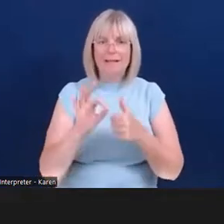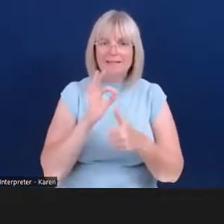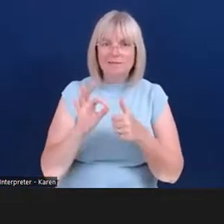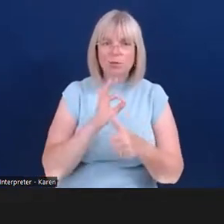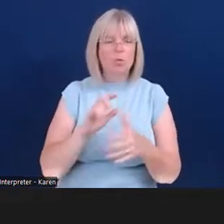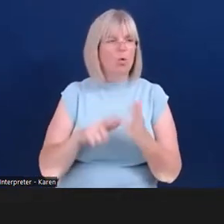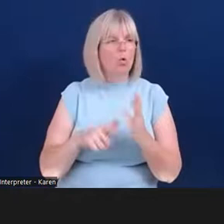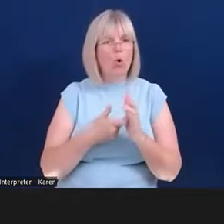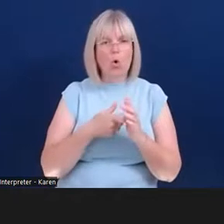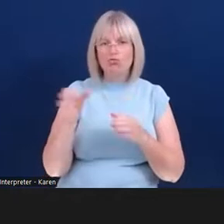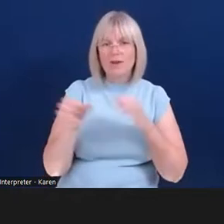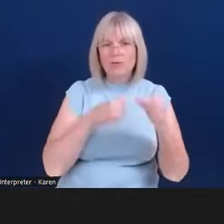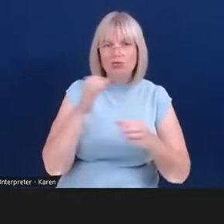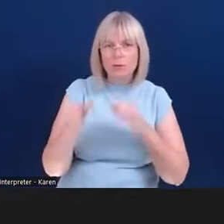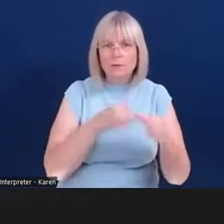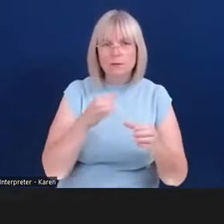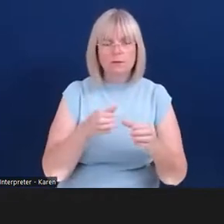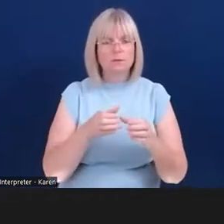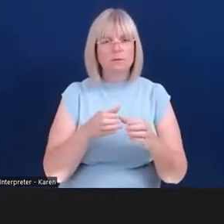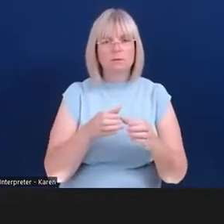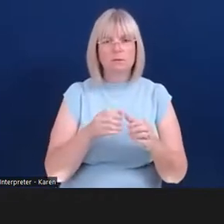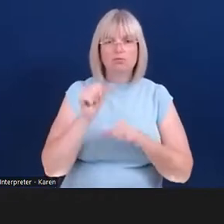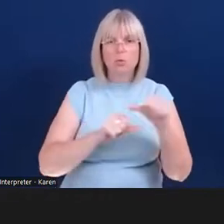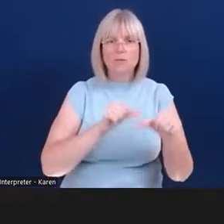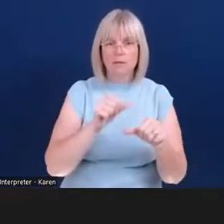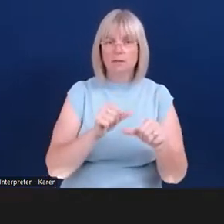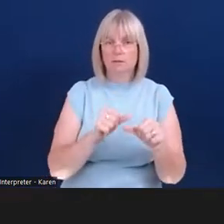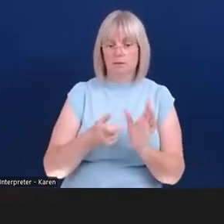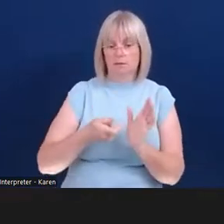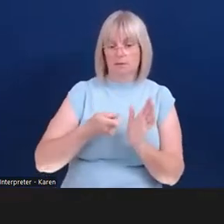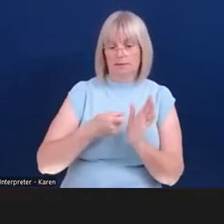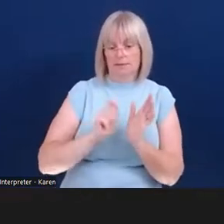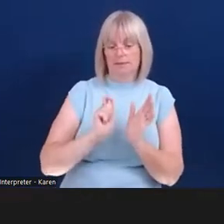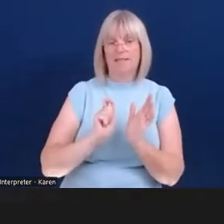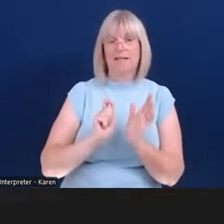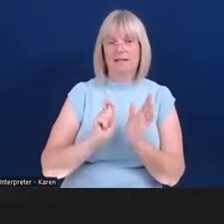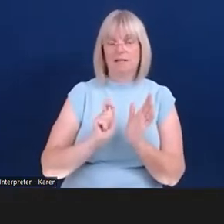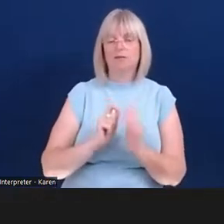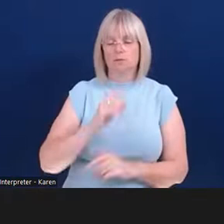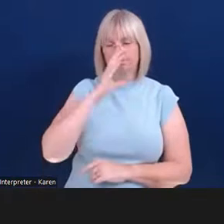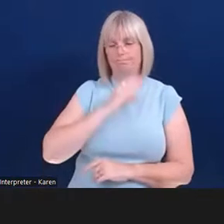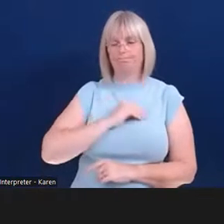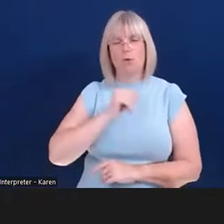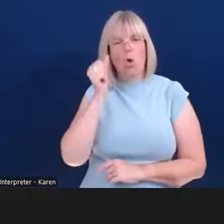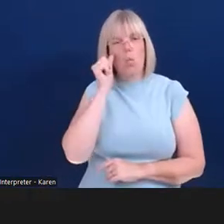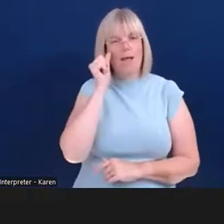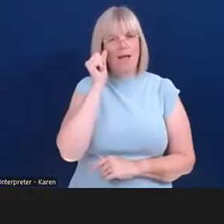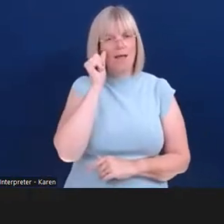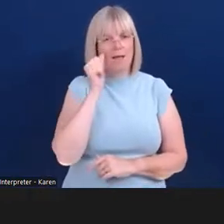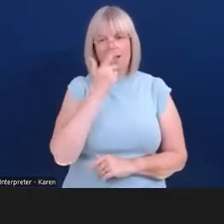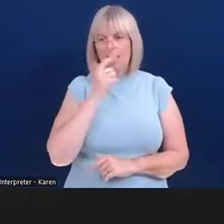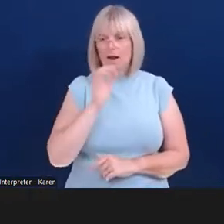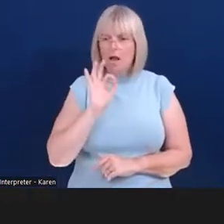process, just to sort of have the individuals sign up to that at that point, so I did, to give you some awareness on what adjustments you can make there.